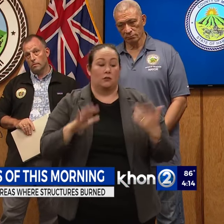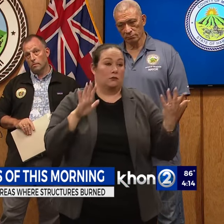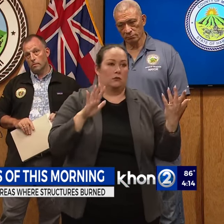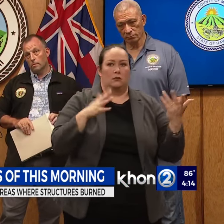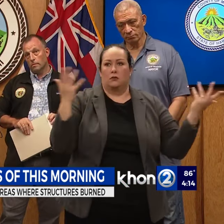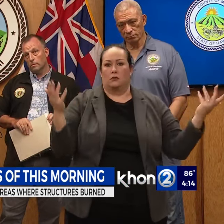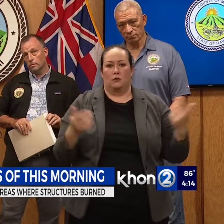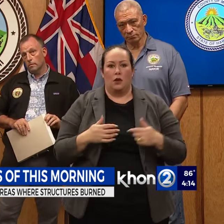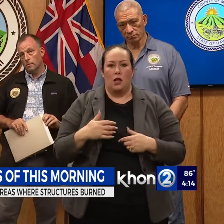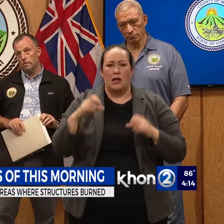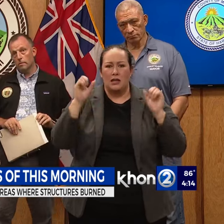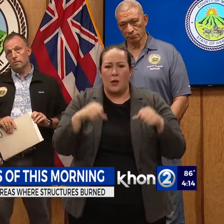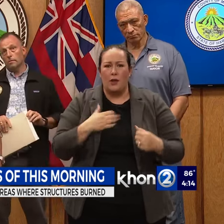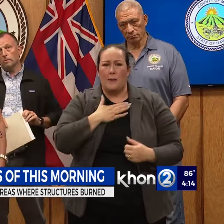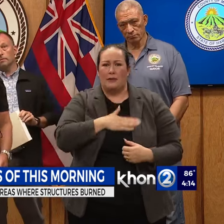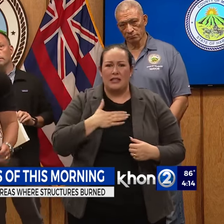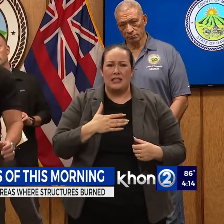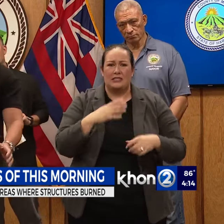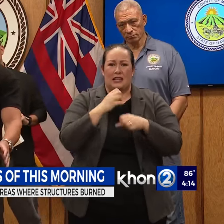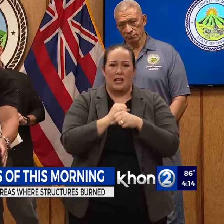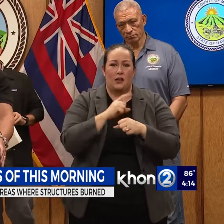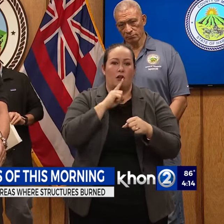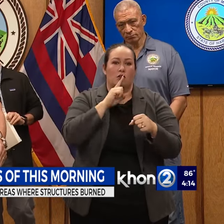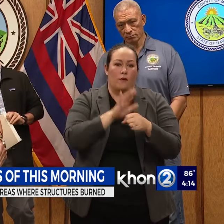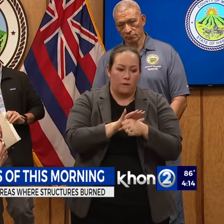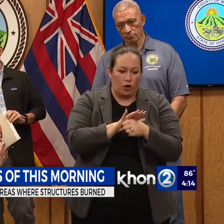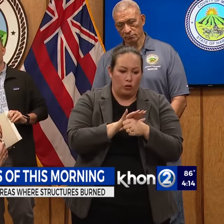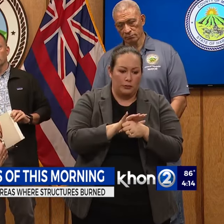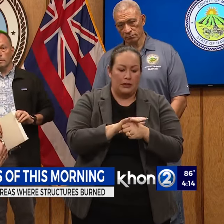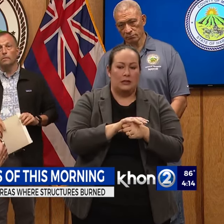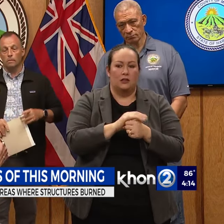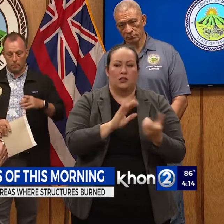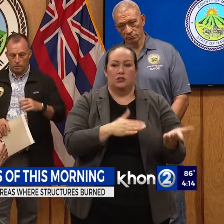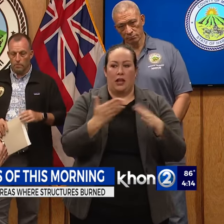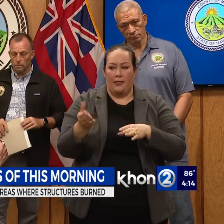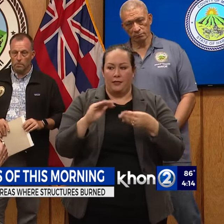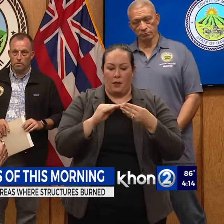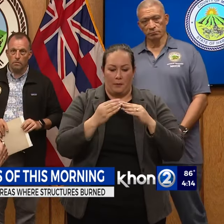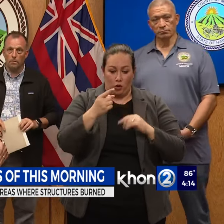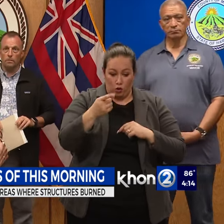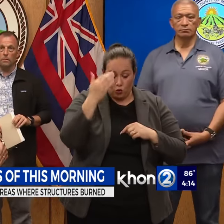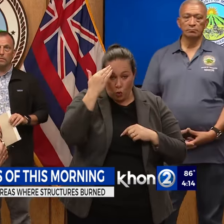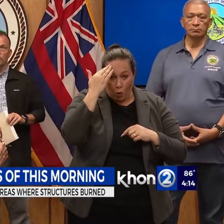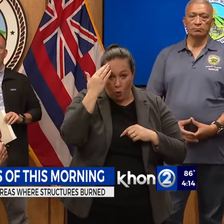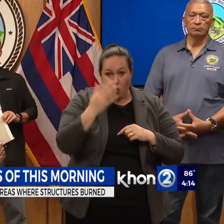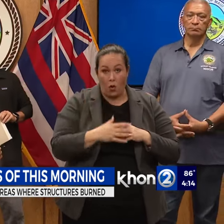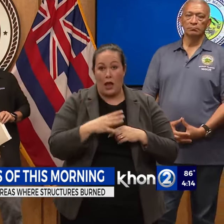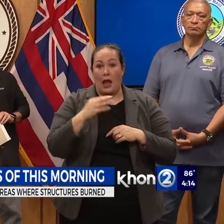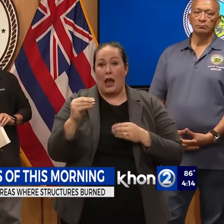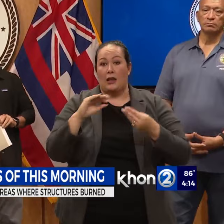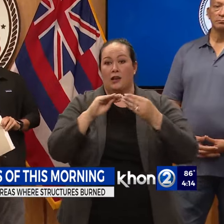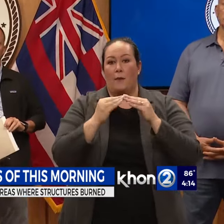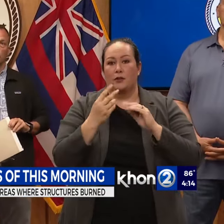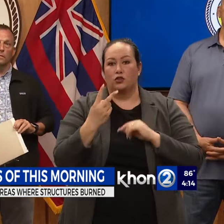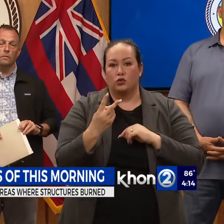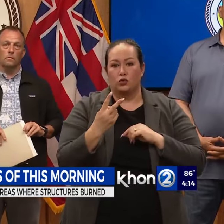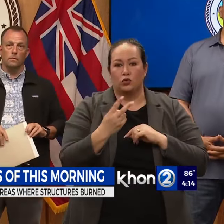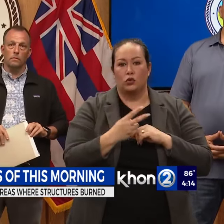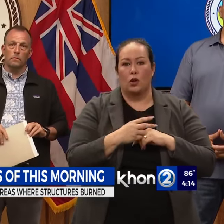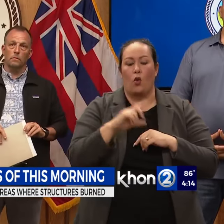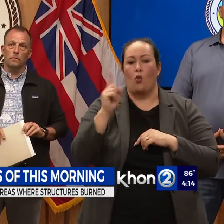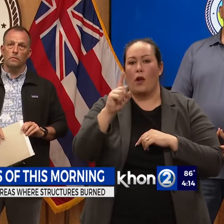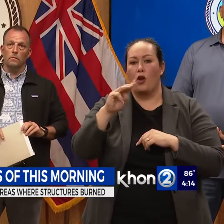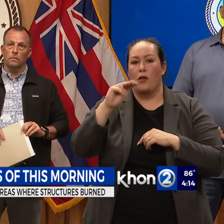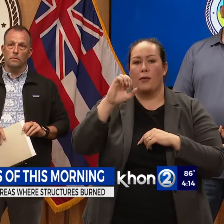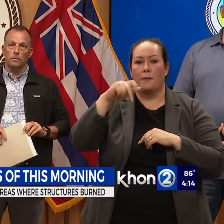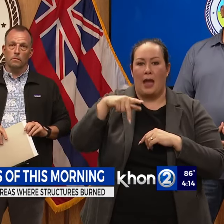Can we please get a confirmed death number that you do know? And number two, where are the